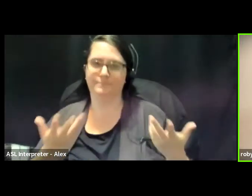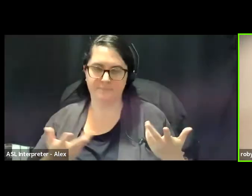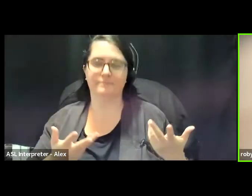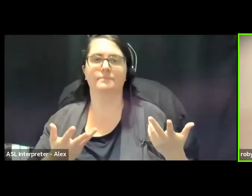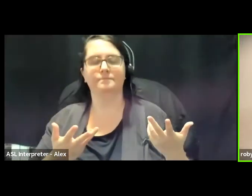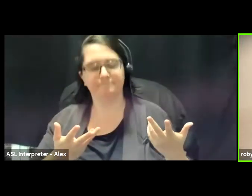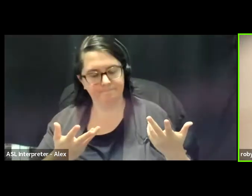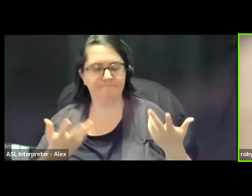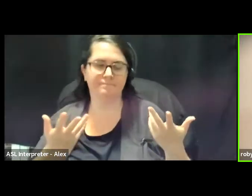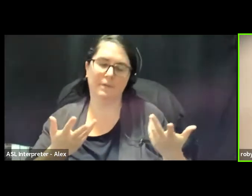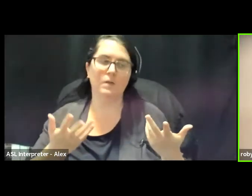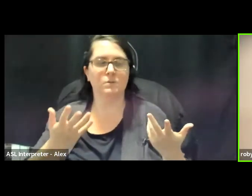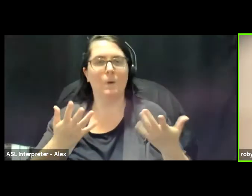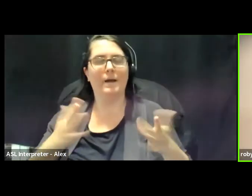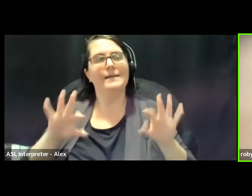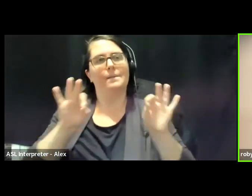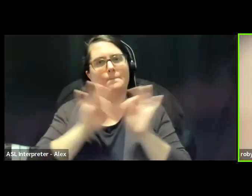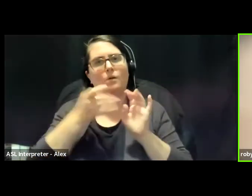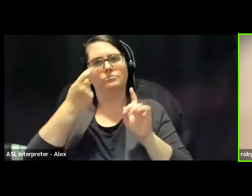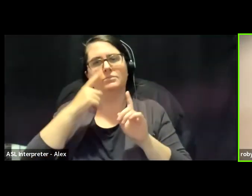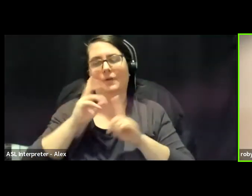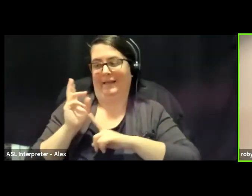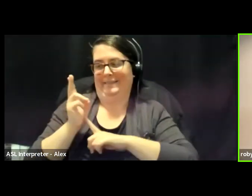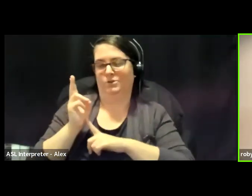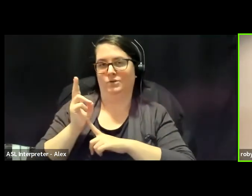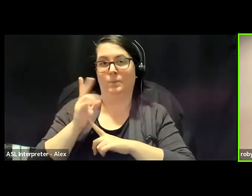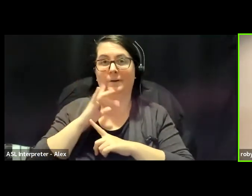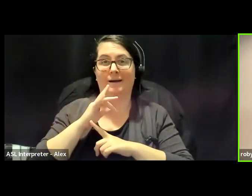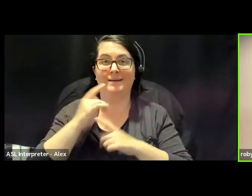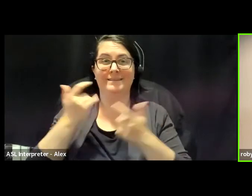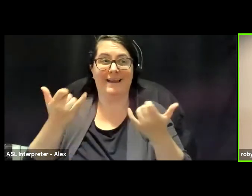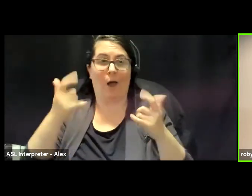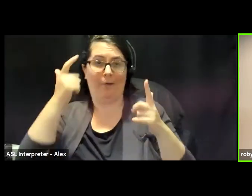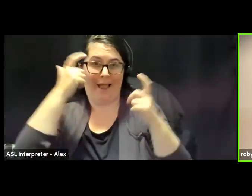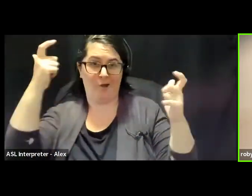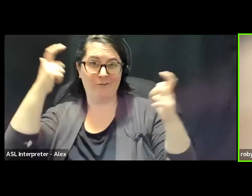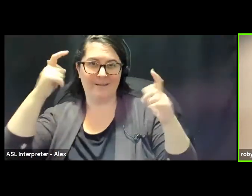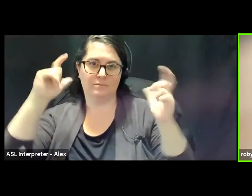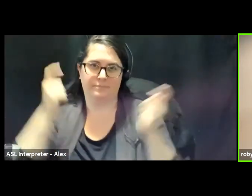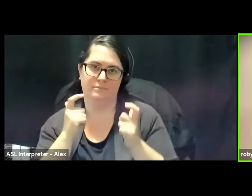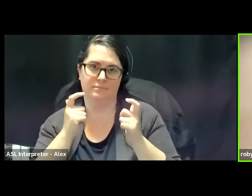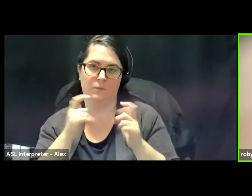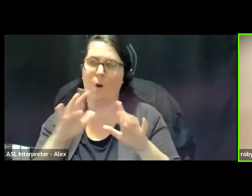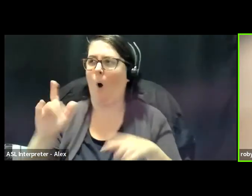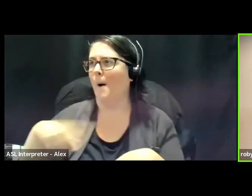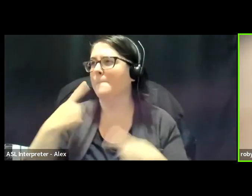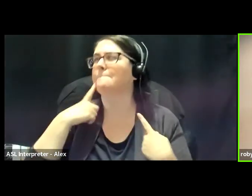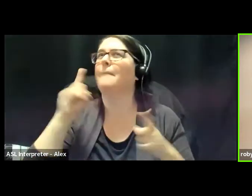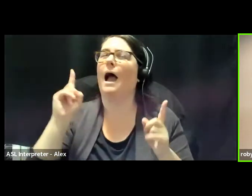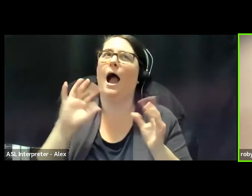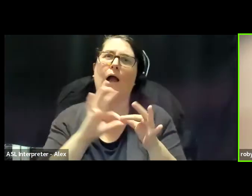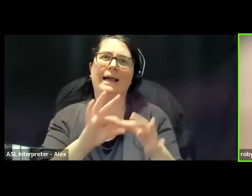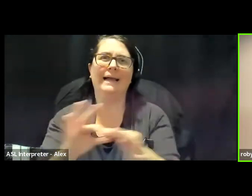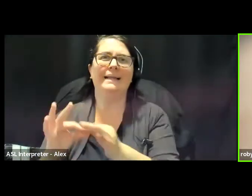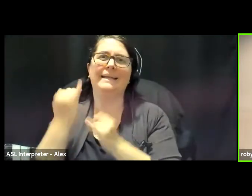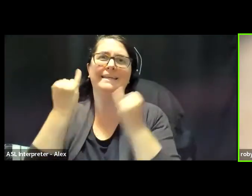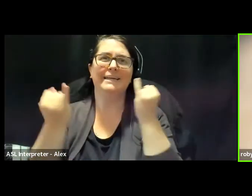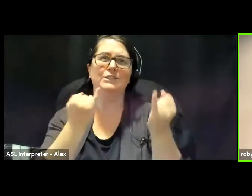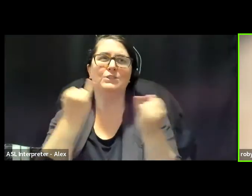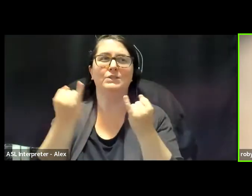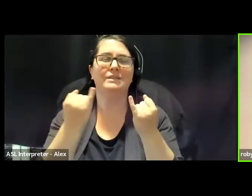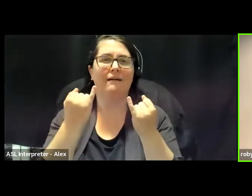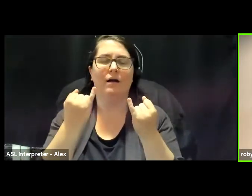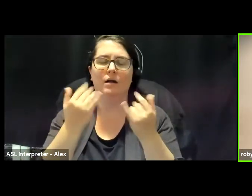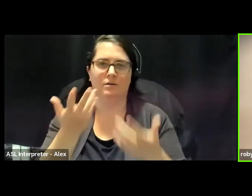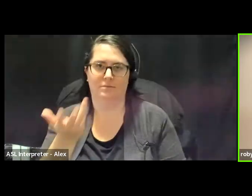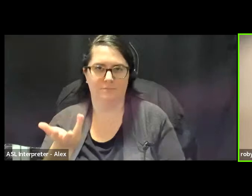generative, because it takes away from the arrogance of the present, where we say we're finally connecting all the issues now, right, there's this arrogance where we can